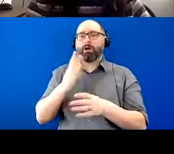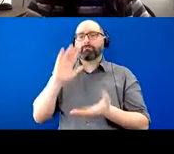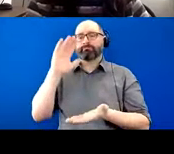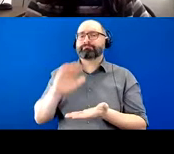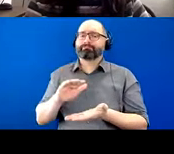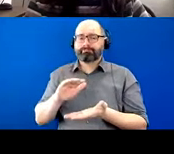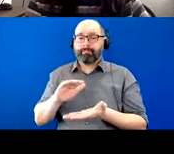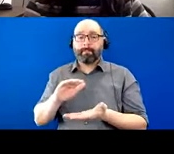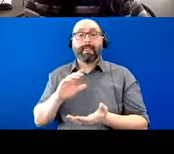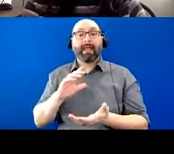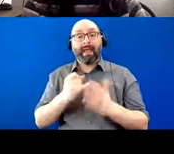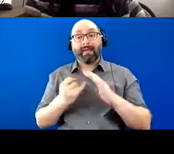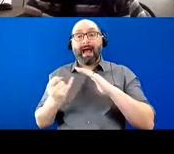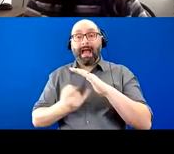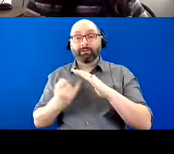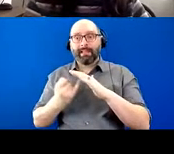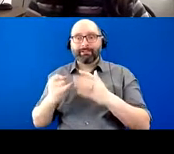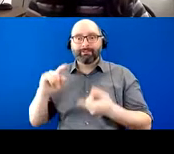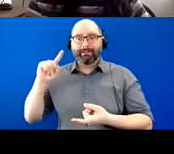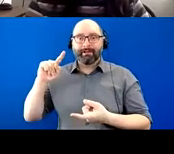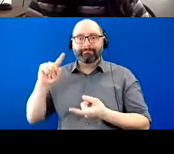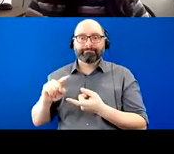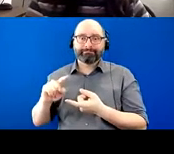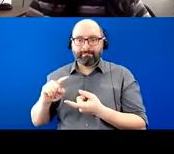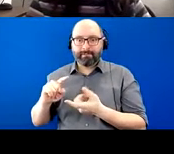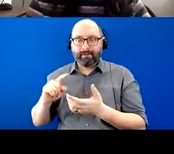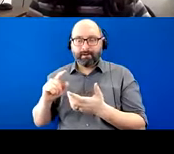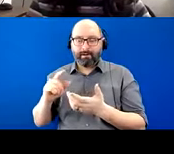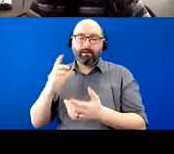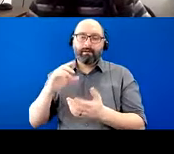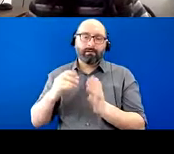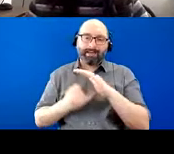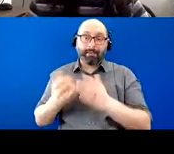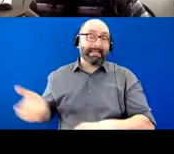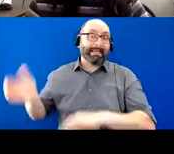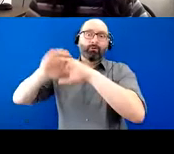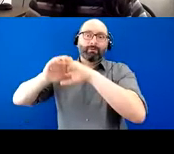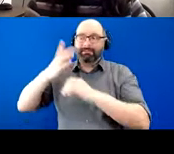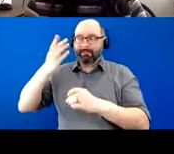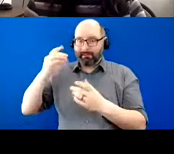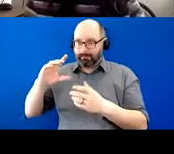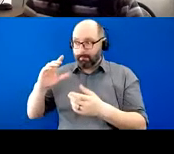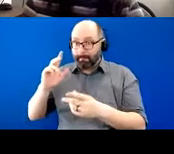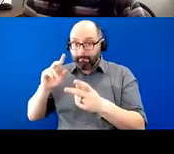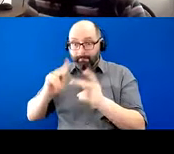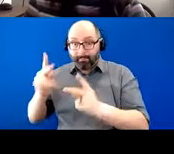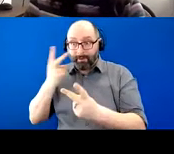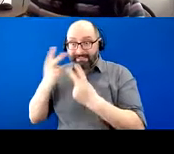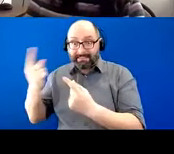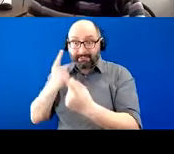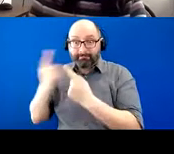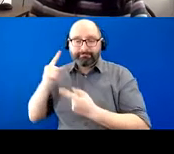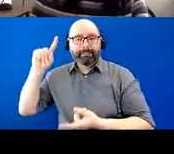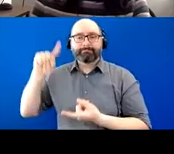isolation continued to increase with COVID because, um, no one was able to visit during that time. So that was, that was really